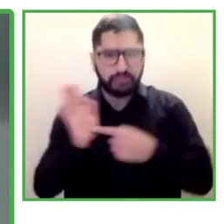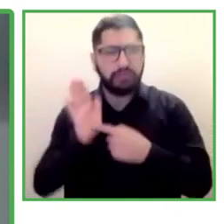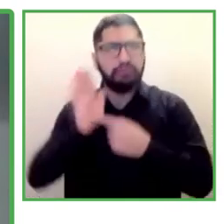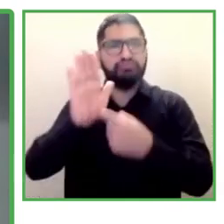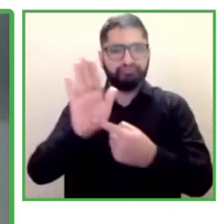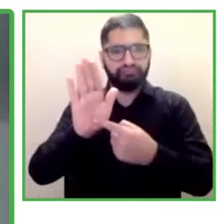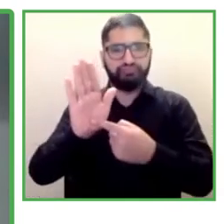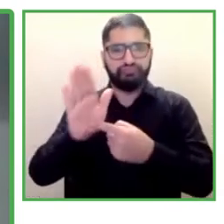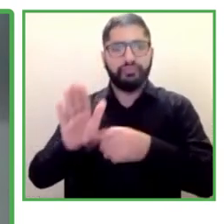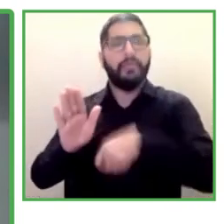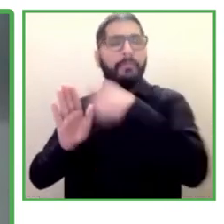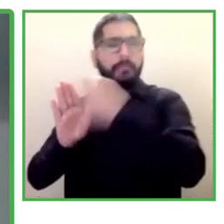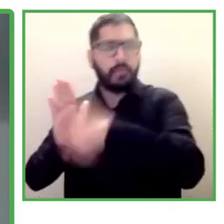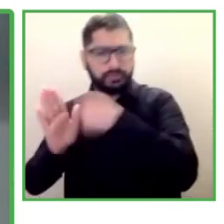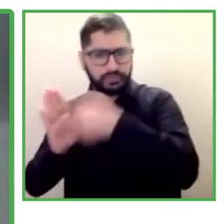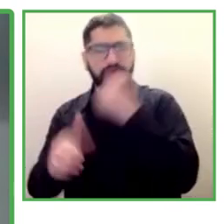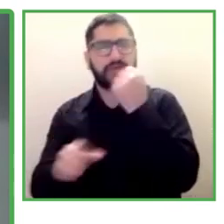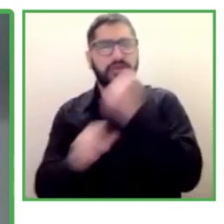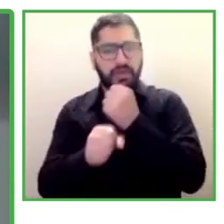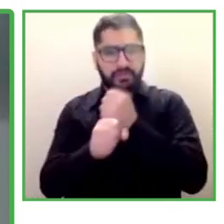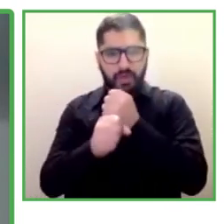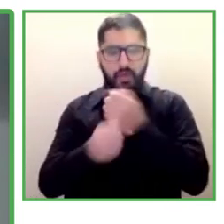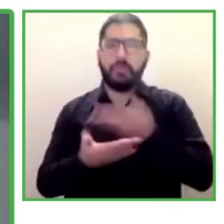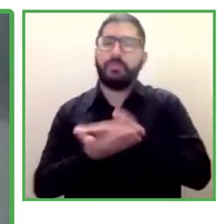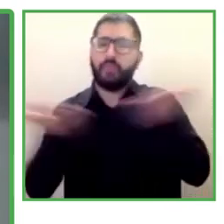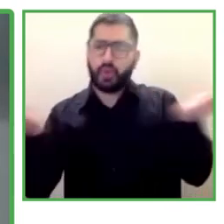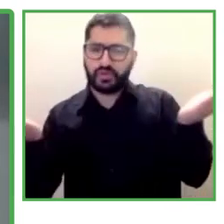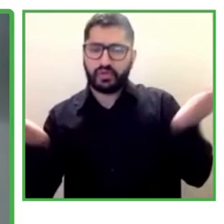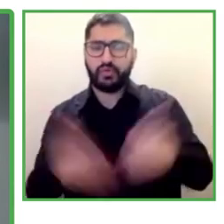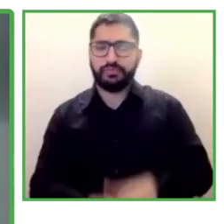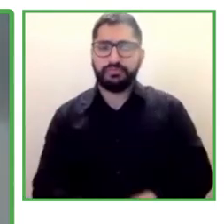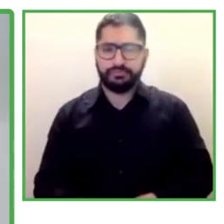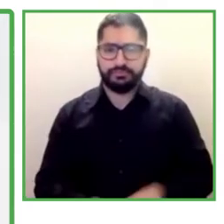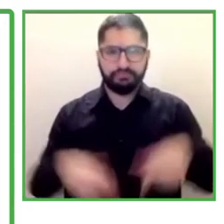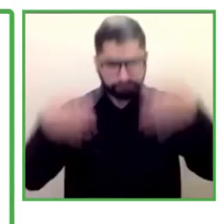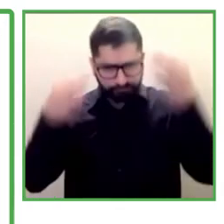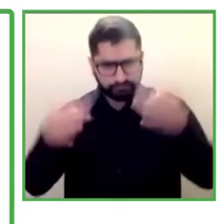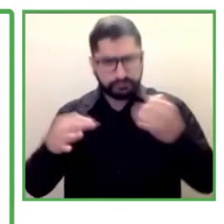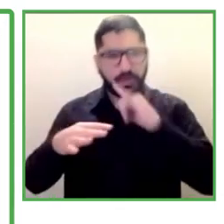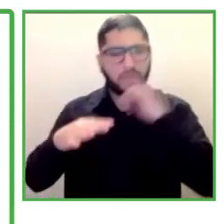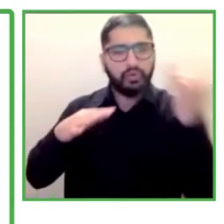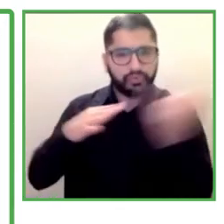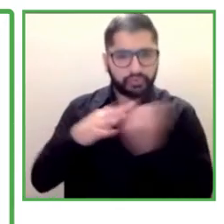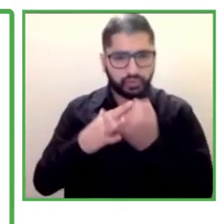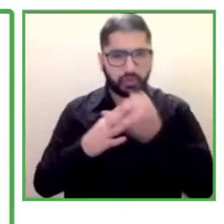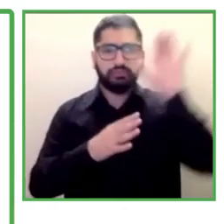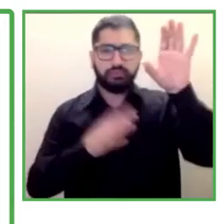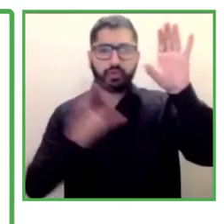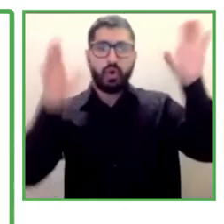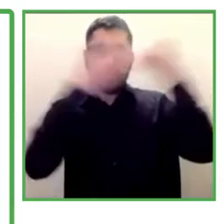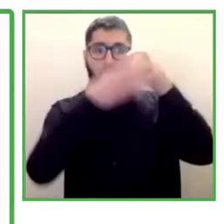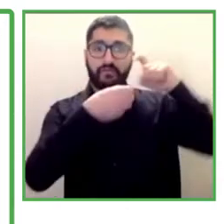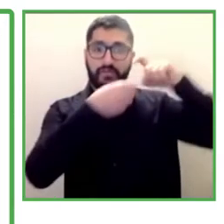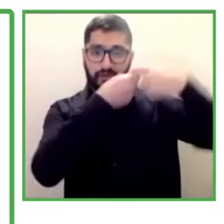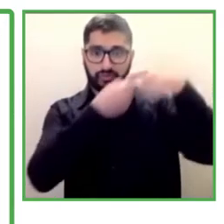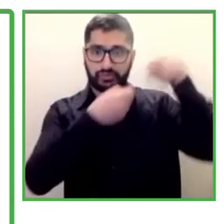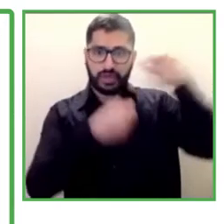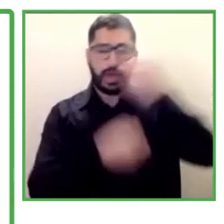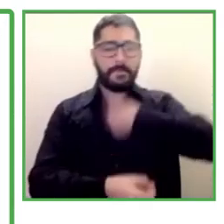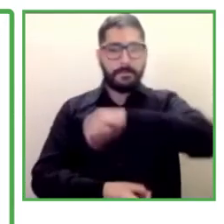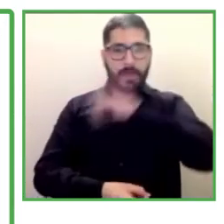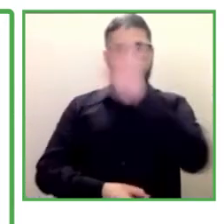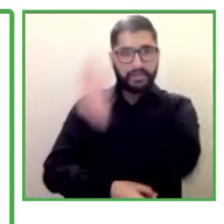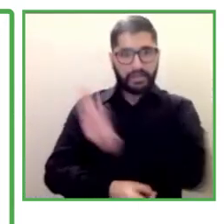project of Available Public Employment from Confederación Plena Inclusión from Spain. Plena